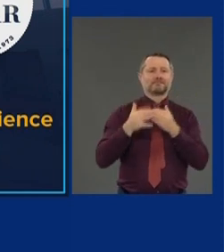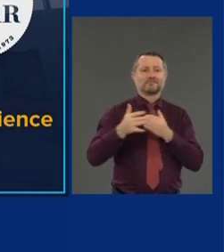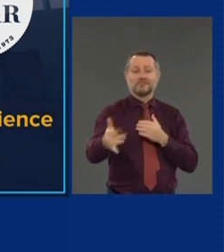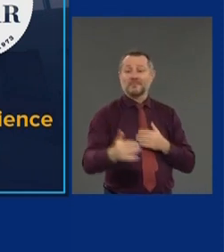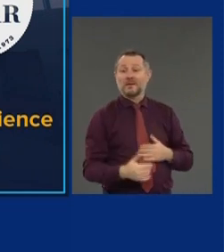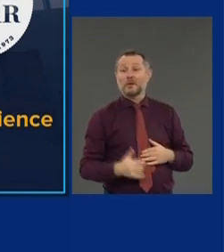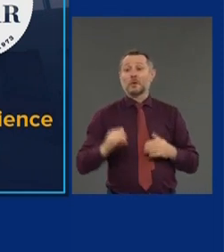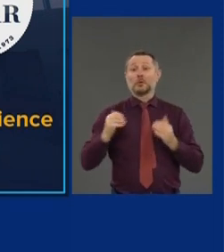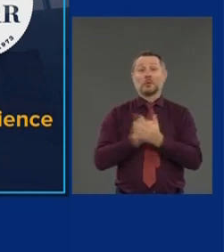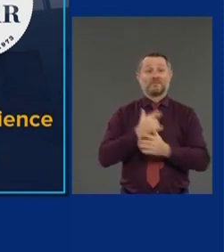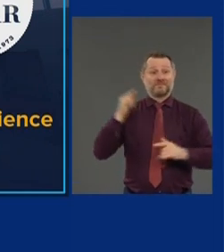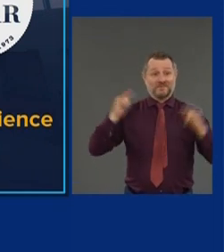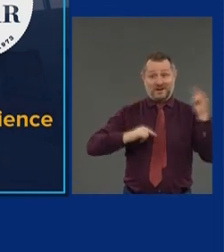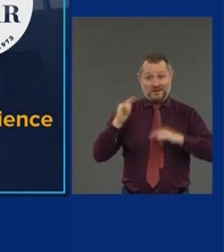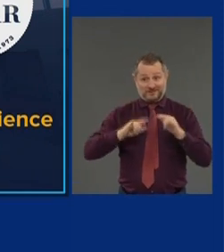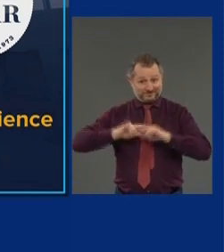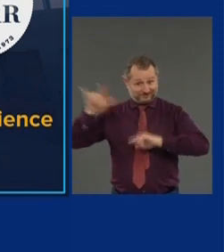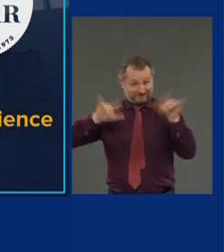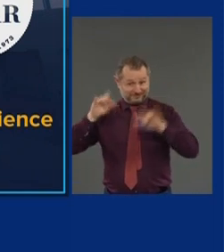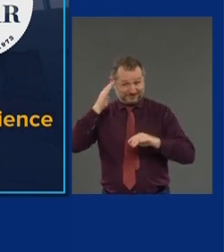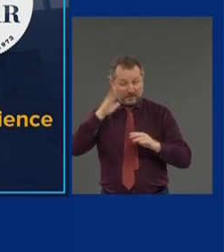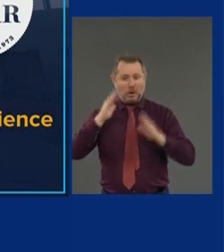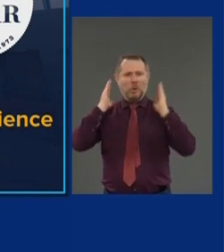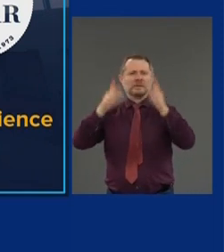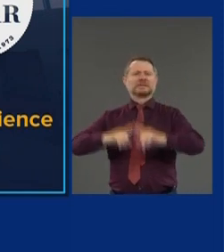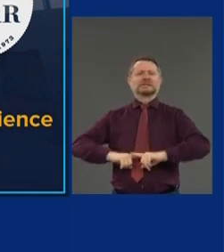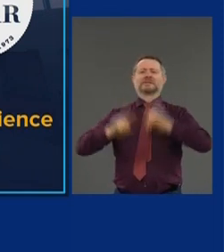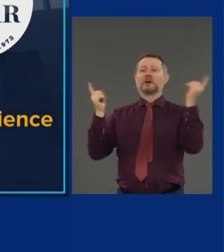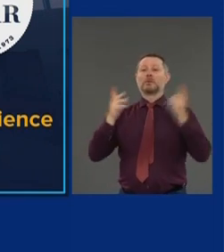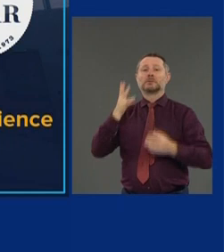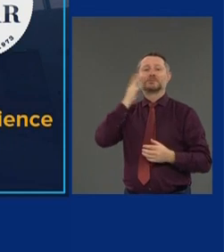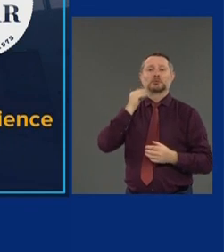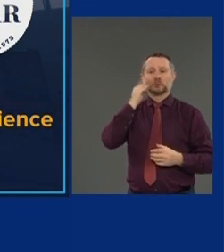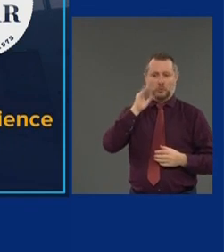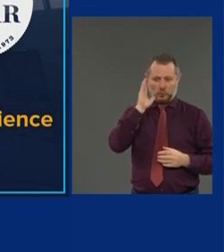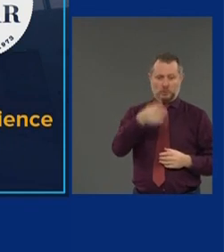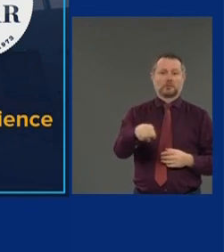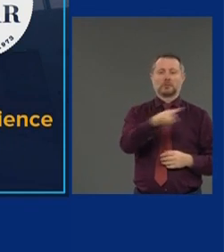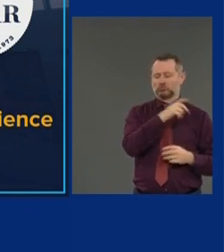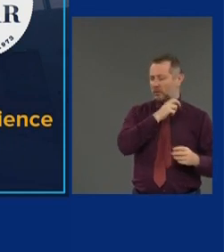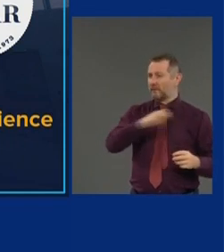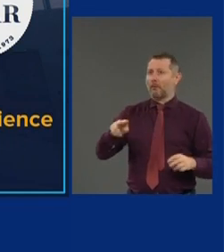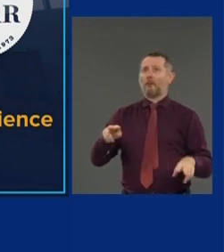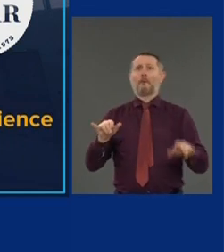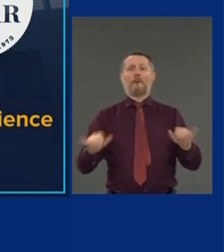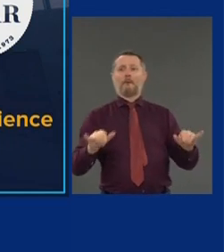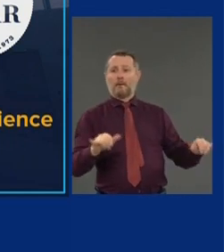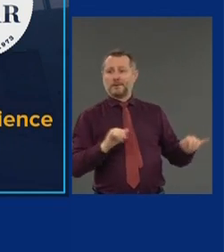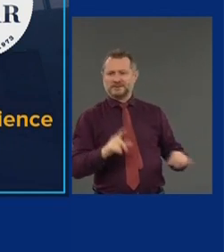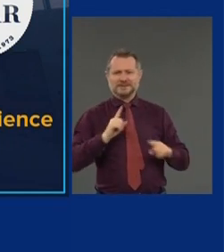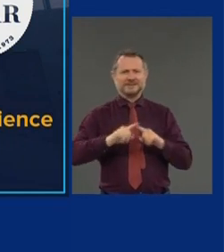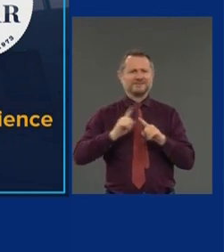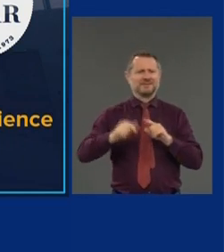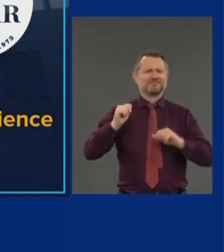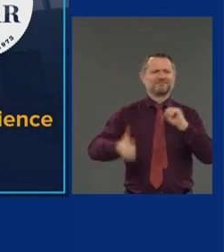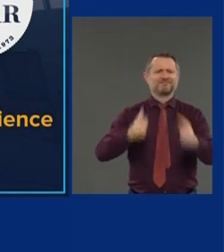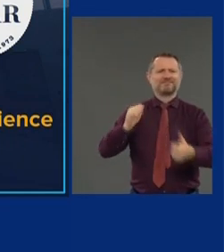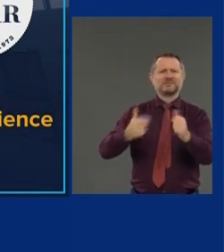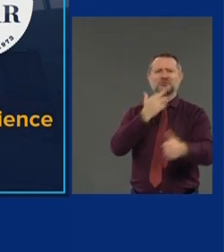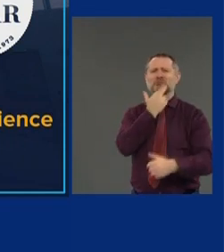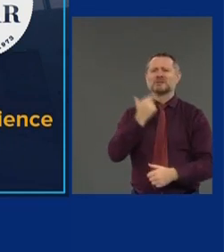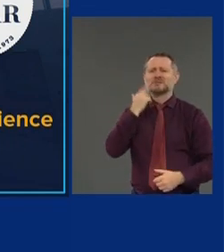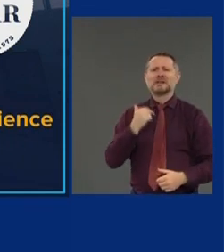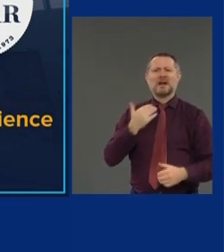creates a fundamentally different travel experience. It will feature extensive new concessions, most of them iconic